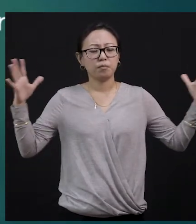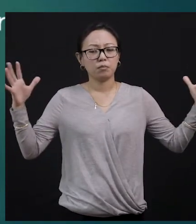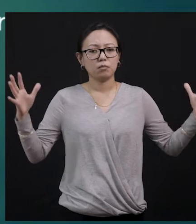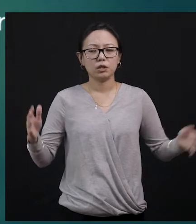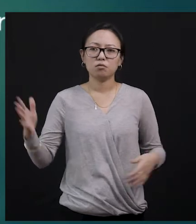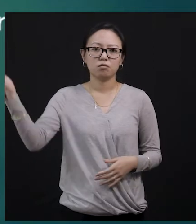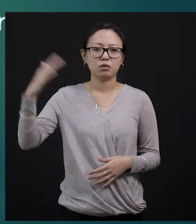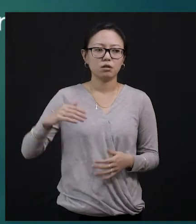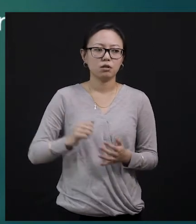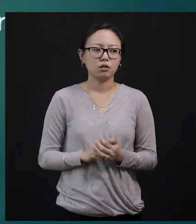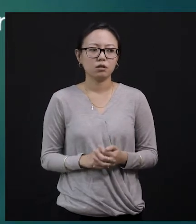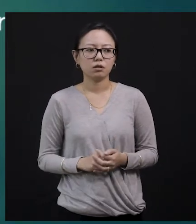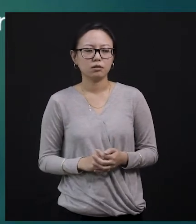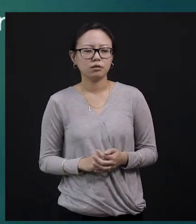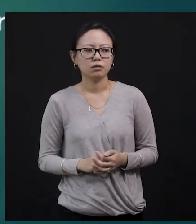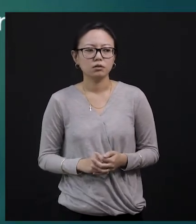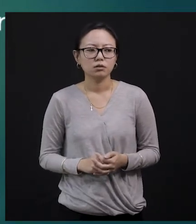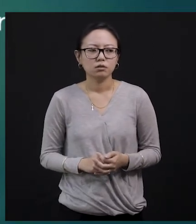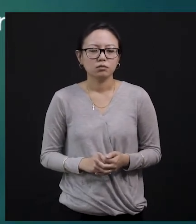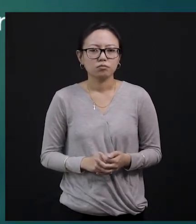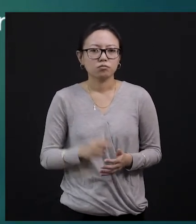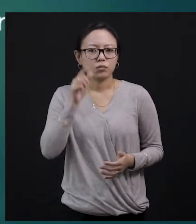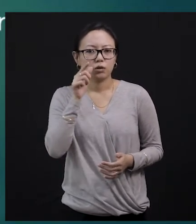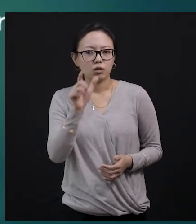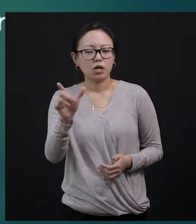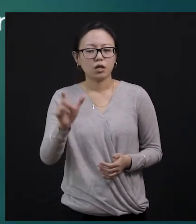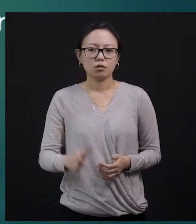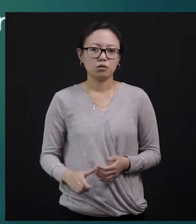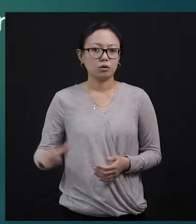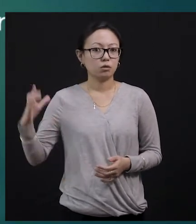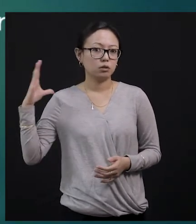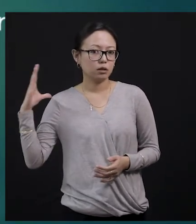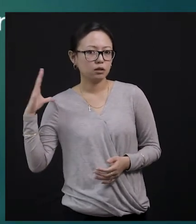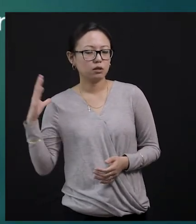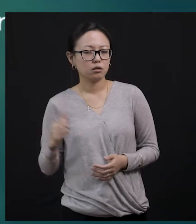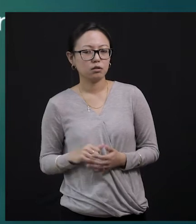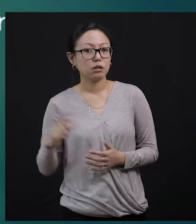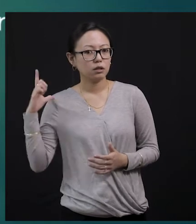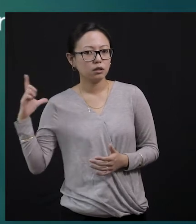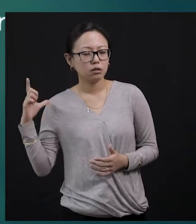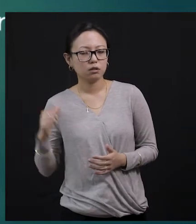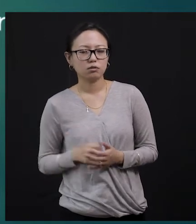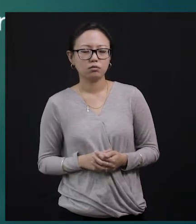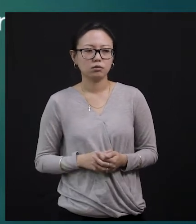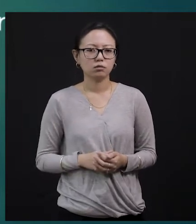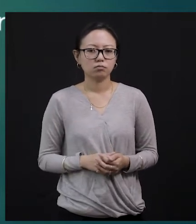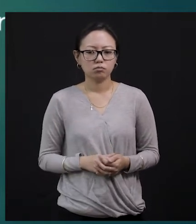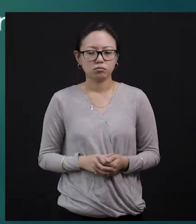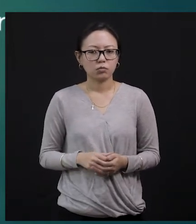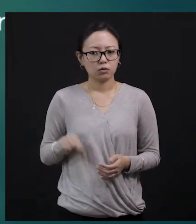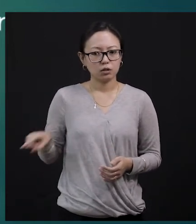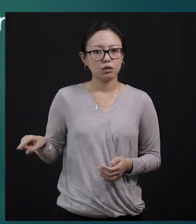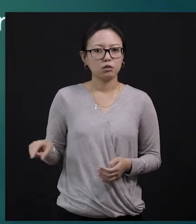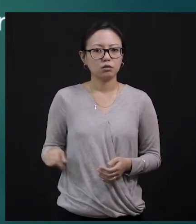will also call him as Baya, the helper. And so uncle was leading the two of them. When we go out, what